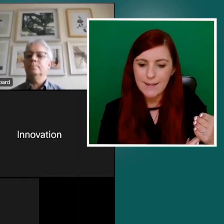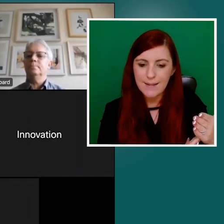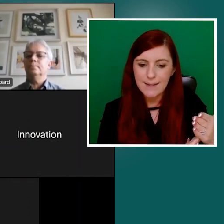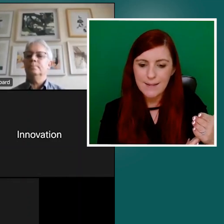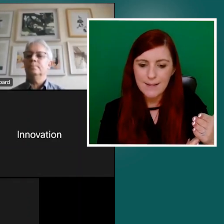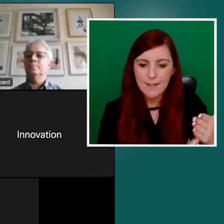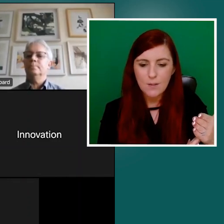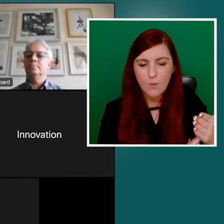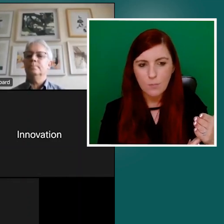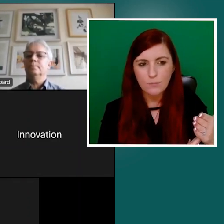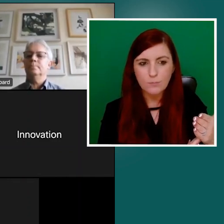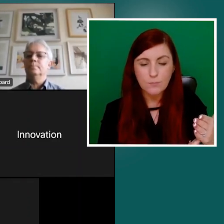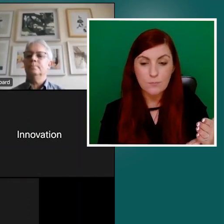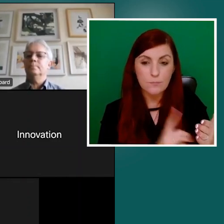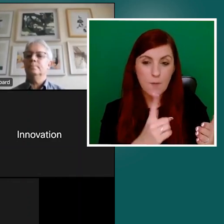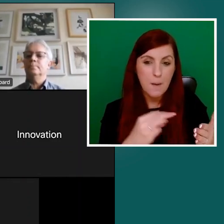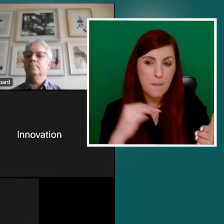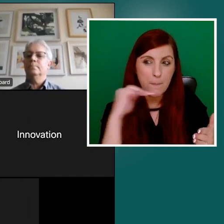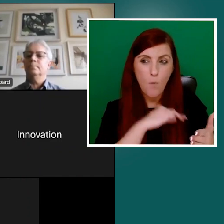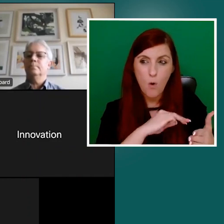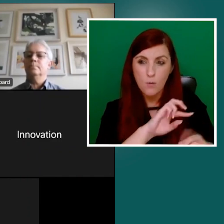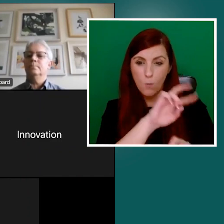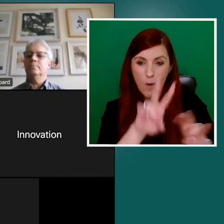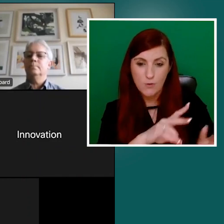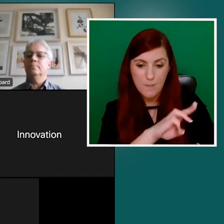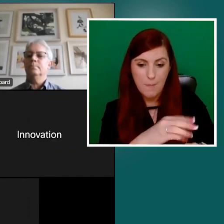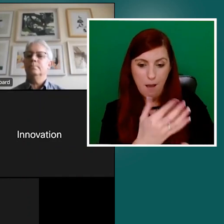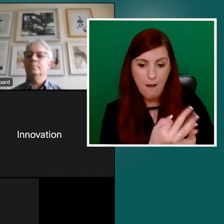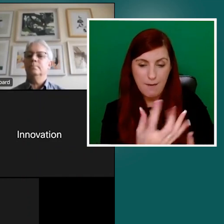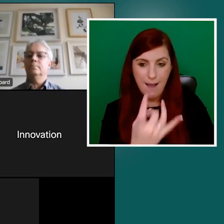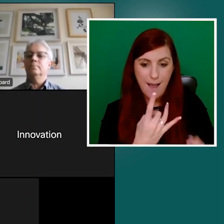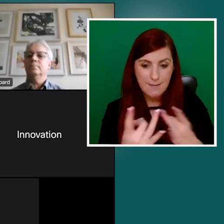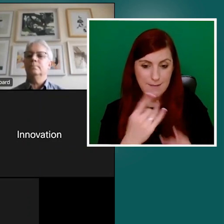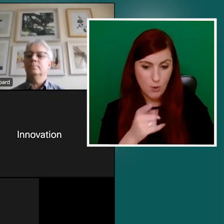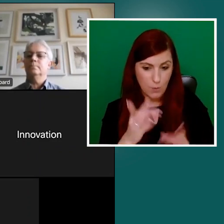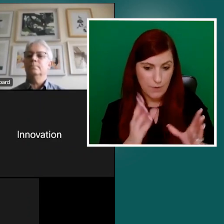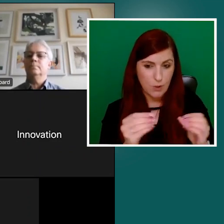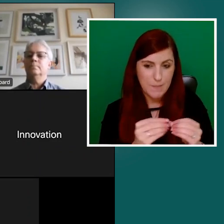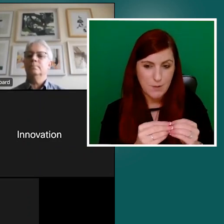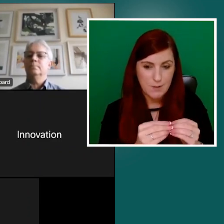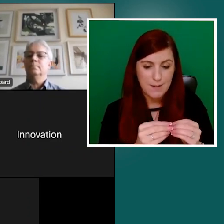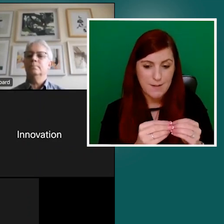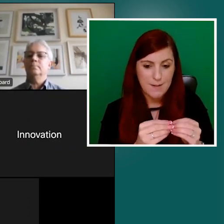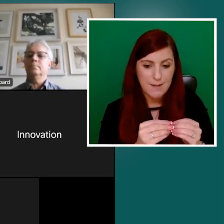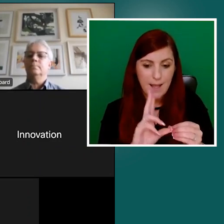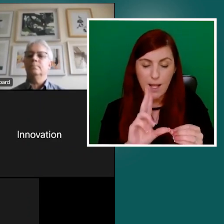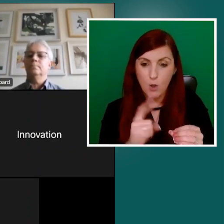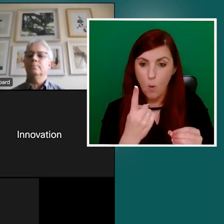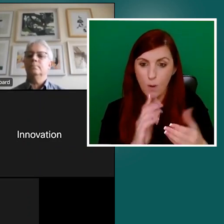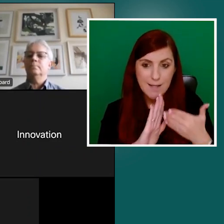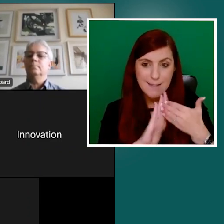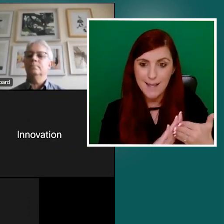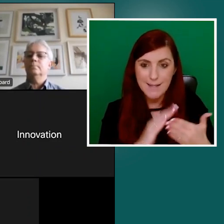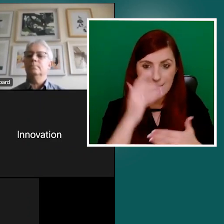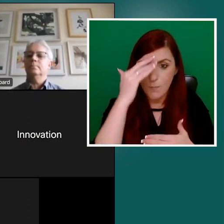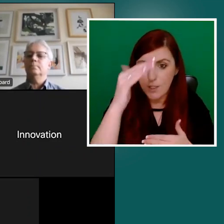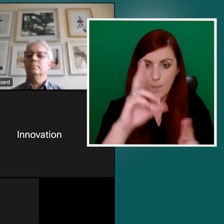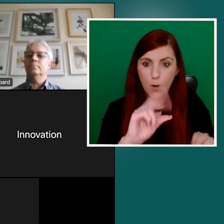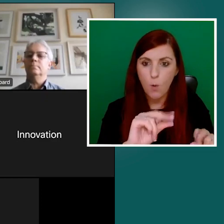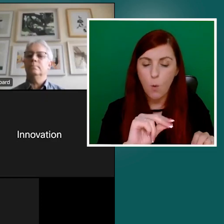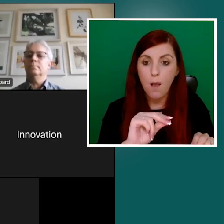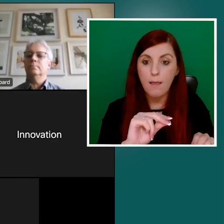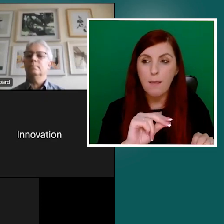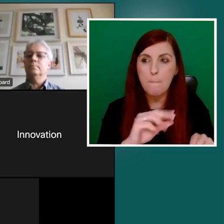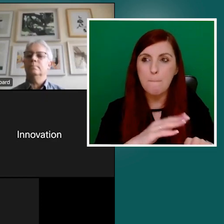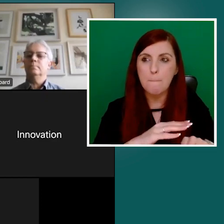uh, and it's something you refer to yourself. No, nobody is against the principle of all. The real question is how, and that's where something like this particular guide is